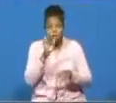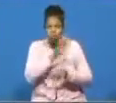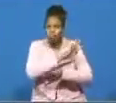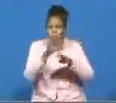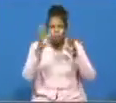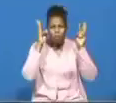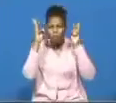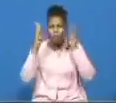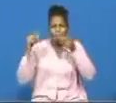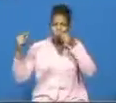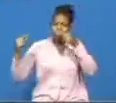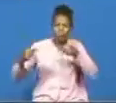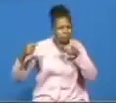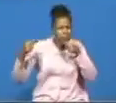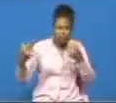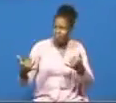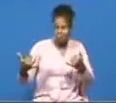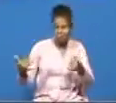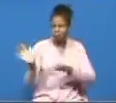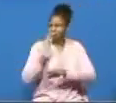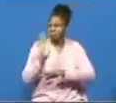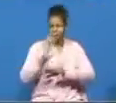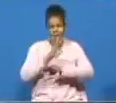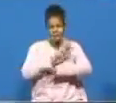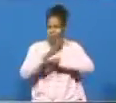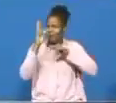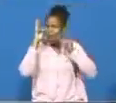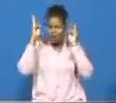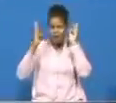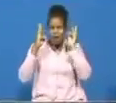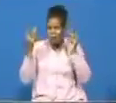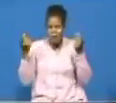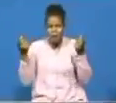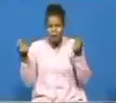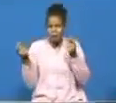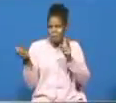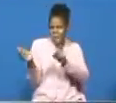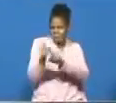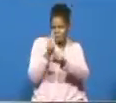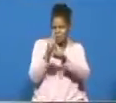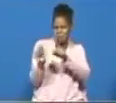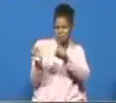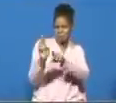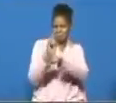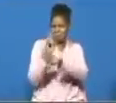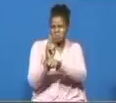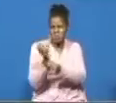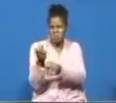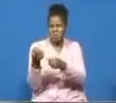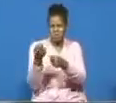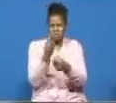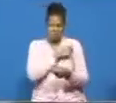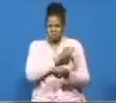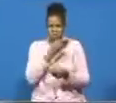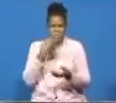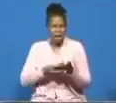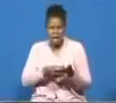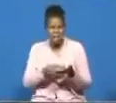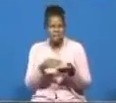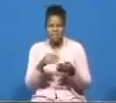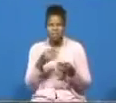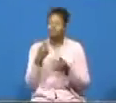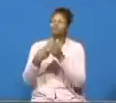worry about your struggles don't worry about what people are doing to you you just continue to put your trust in god